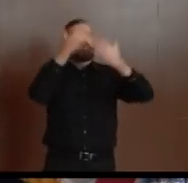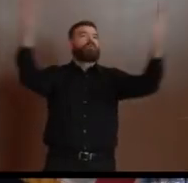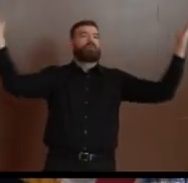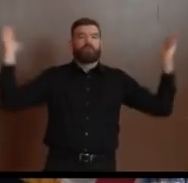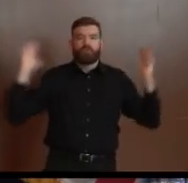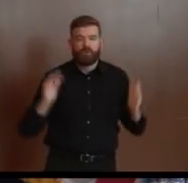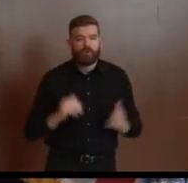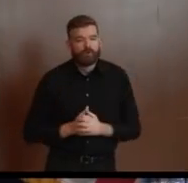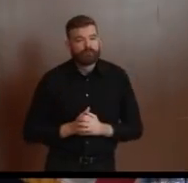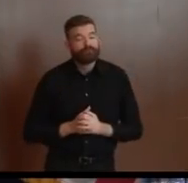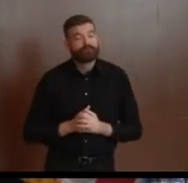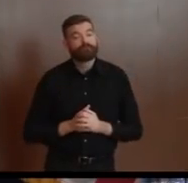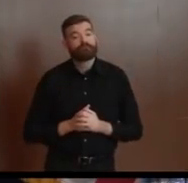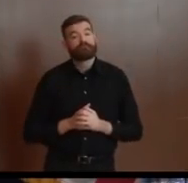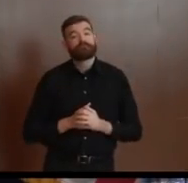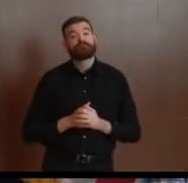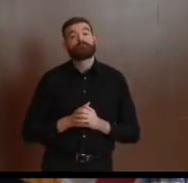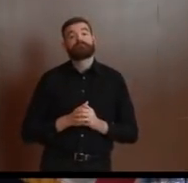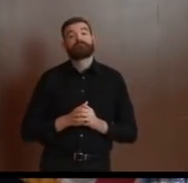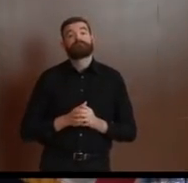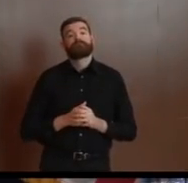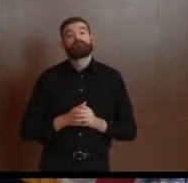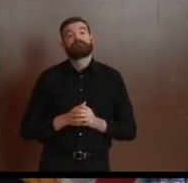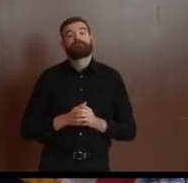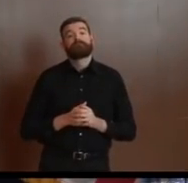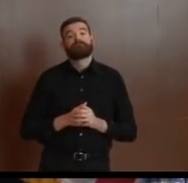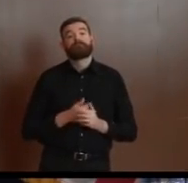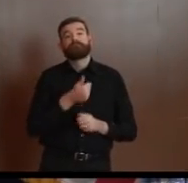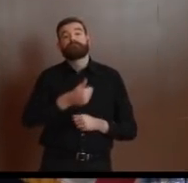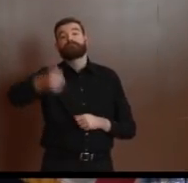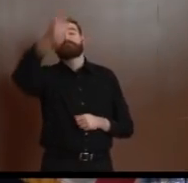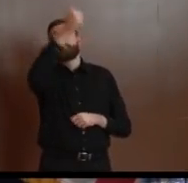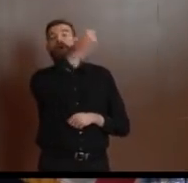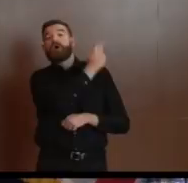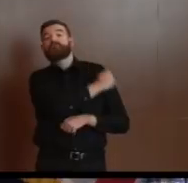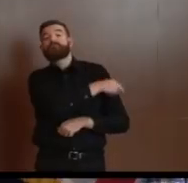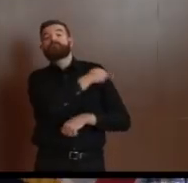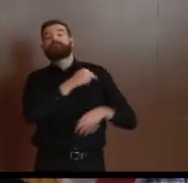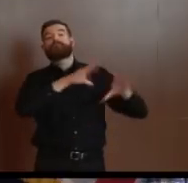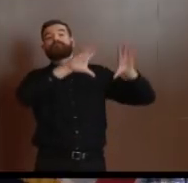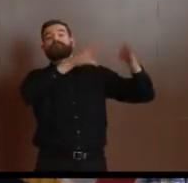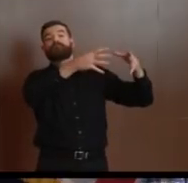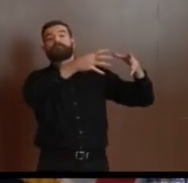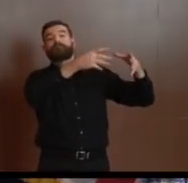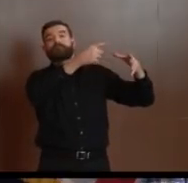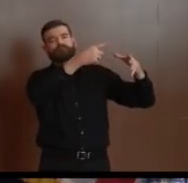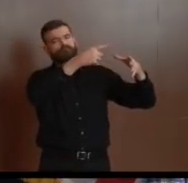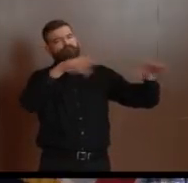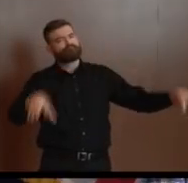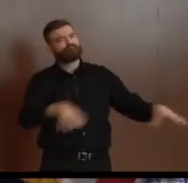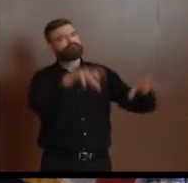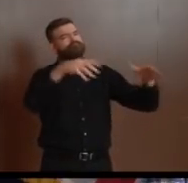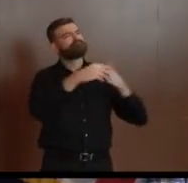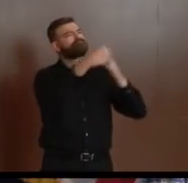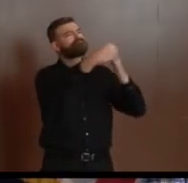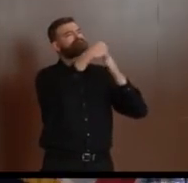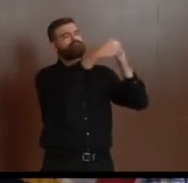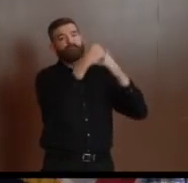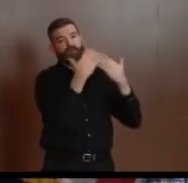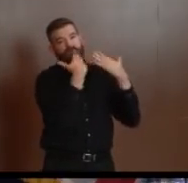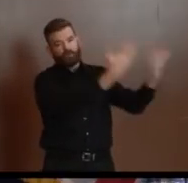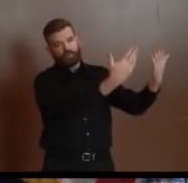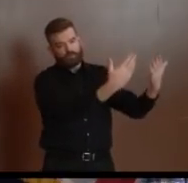particular shout-out. I know you'd want to add Kathy Bennett to that list as well. The Diabetes Foundation has also opened a hotline for